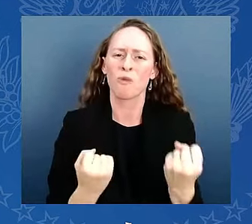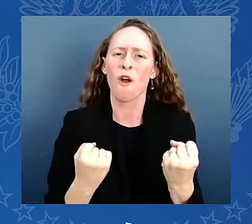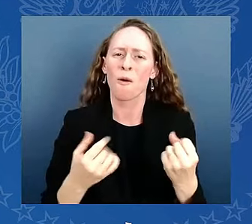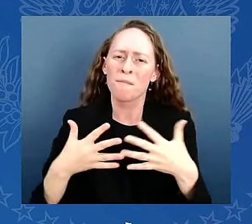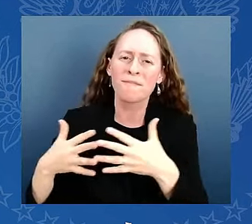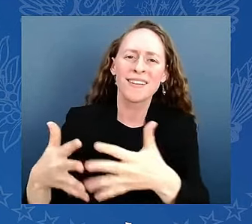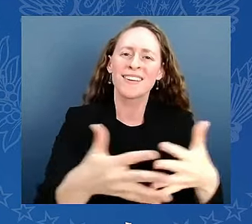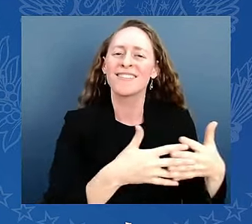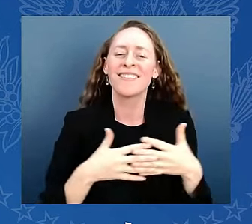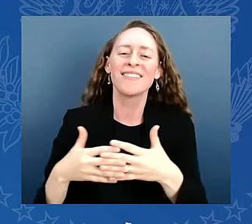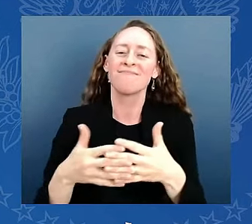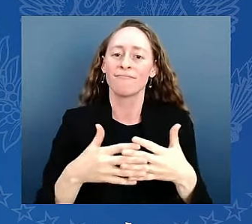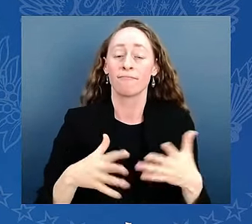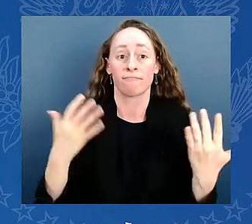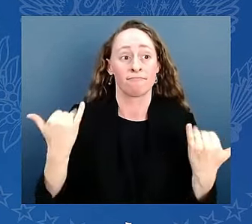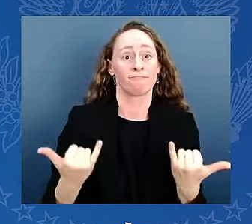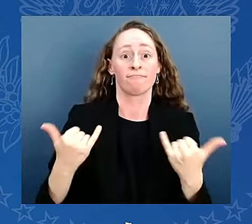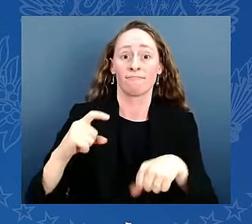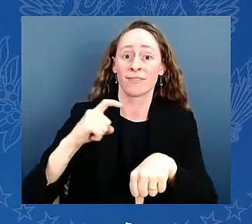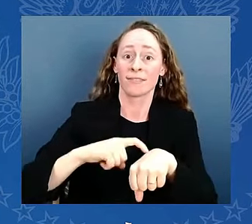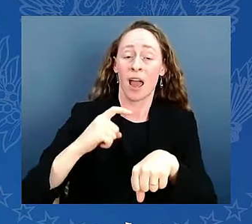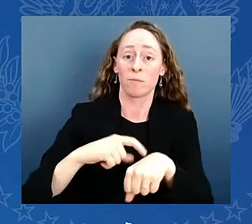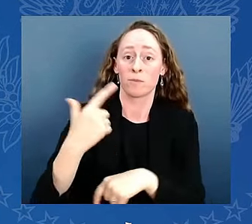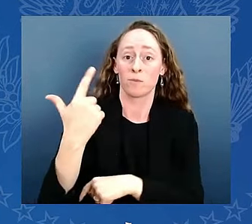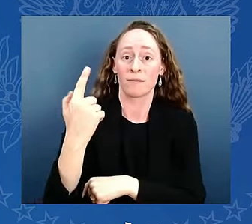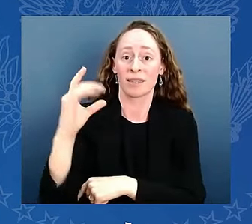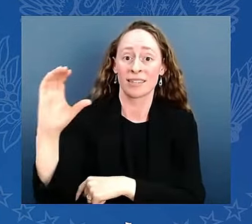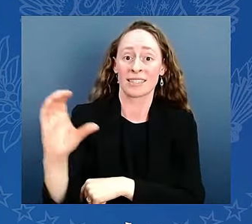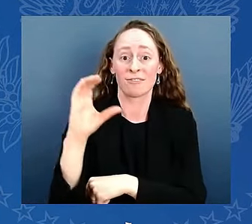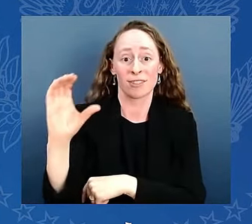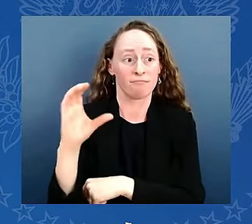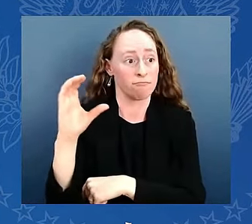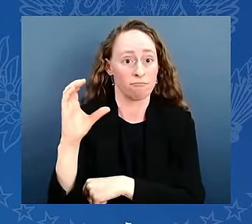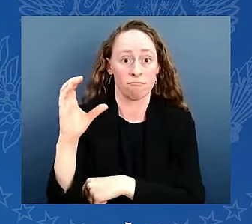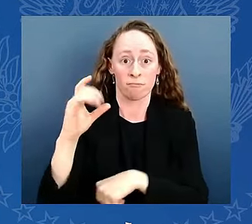that the United States is not at war anywhere in the world.